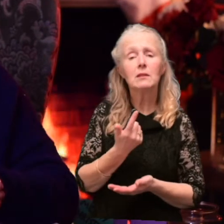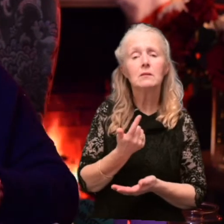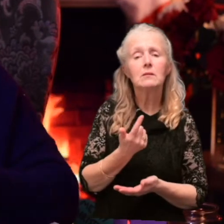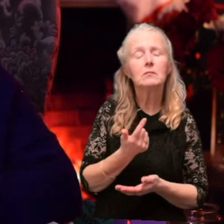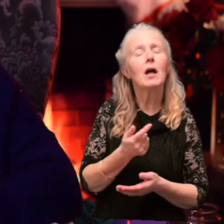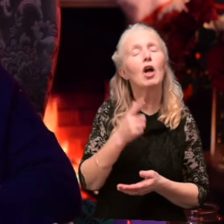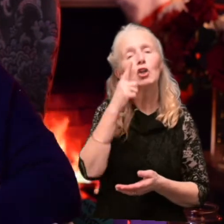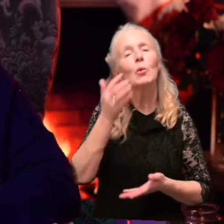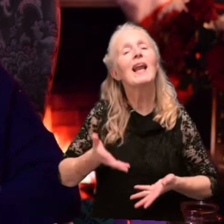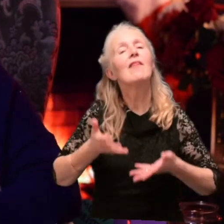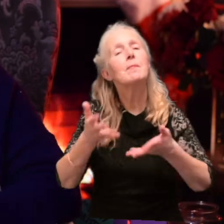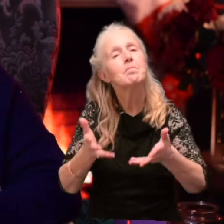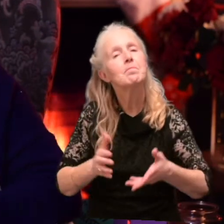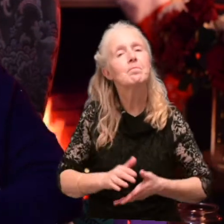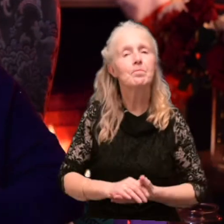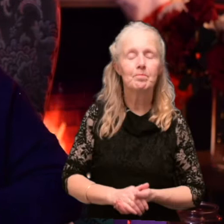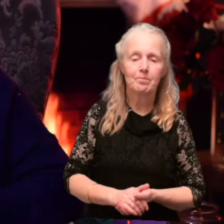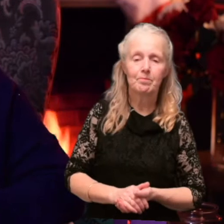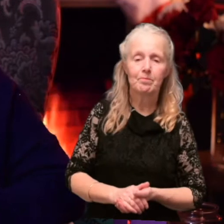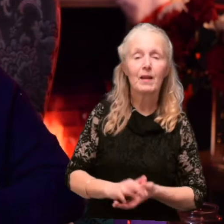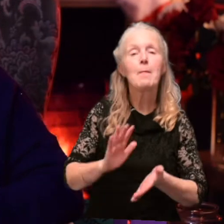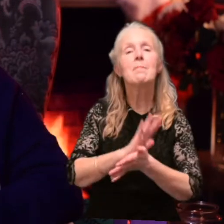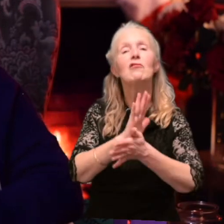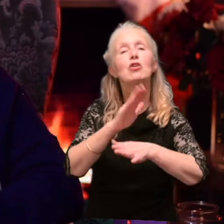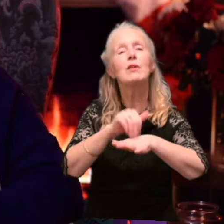you can have them. Merry Christmas.